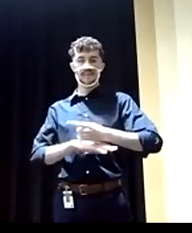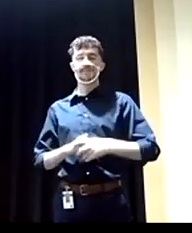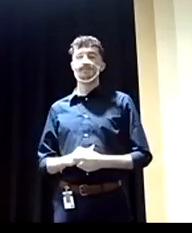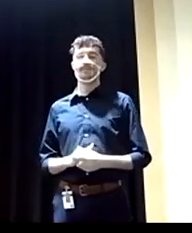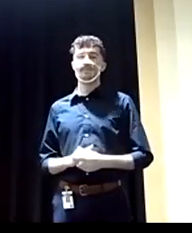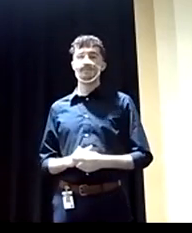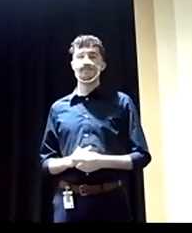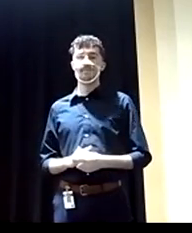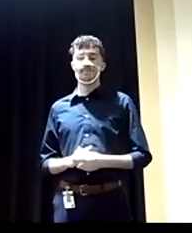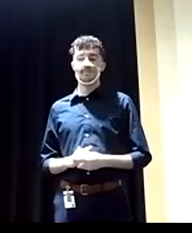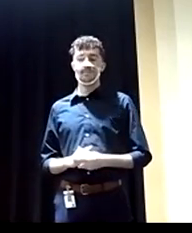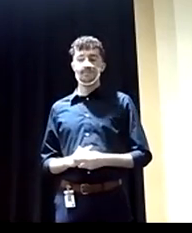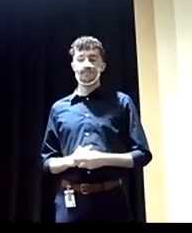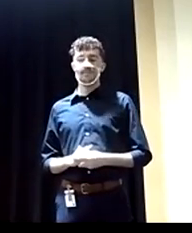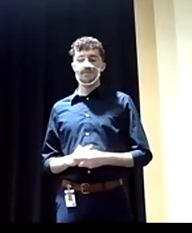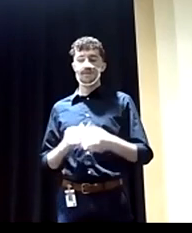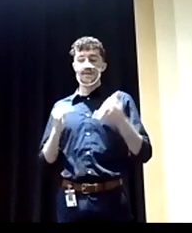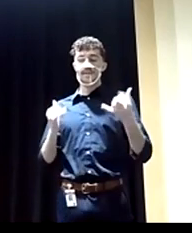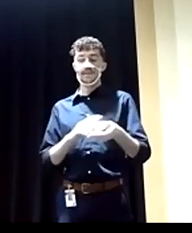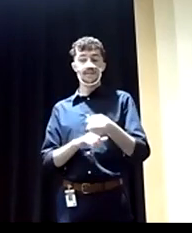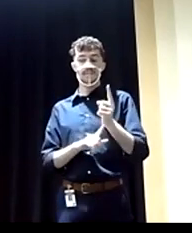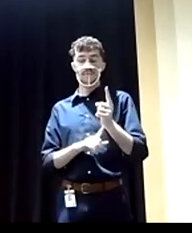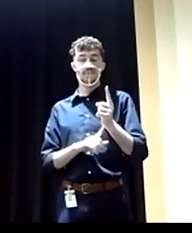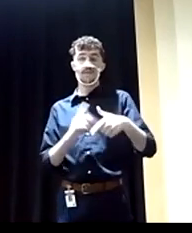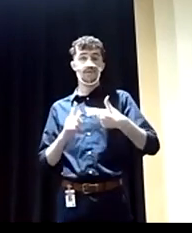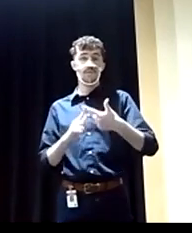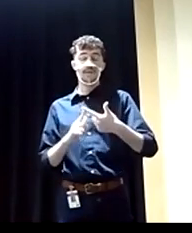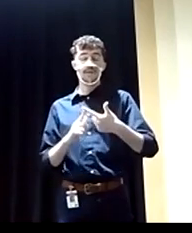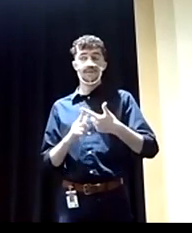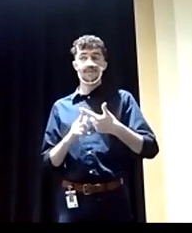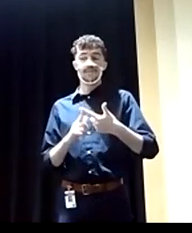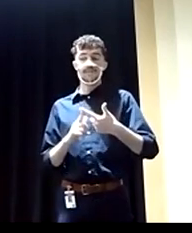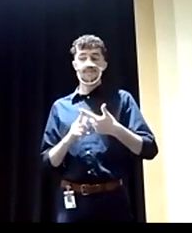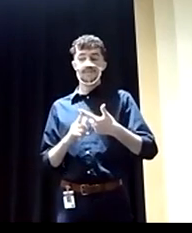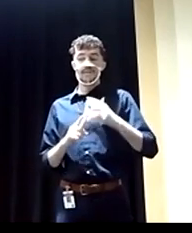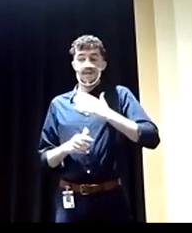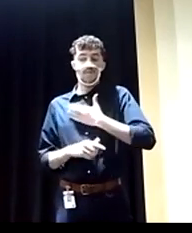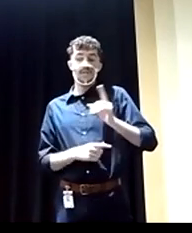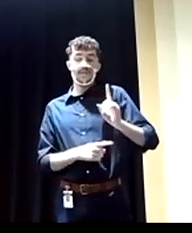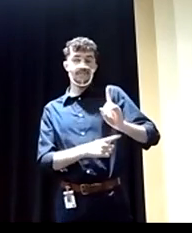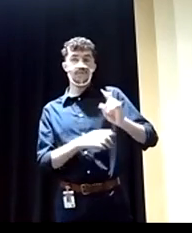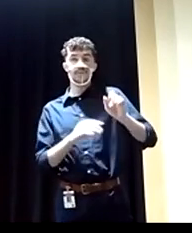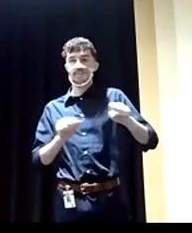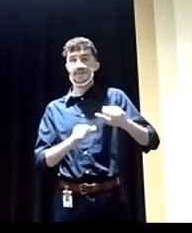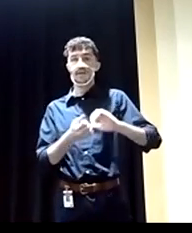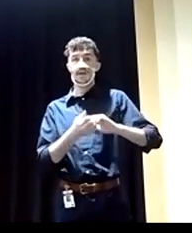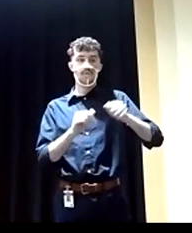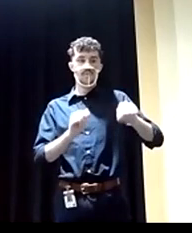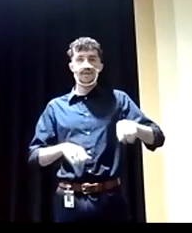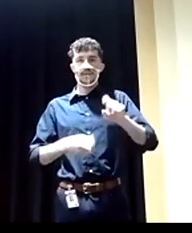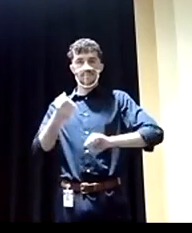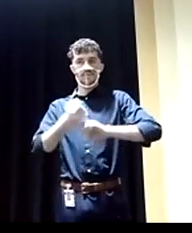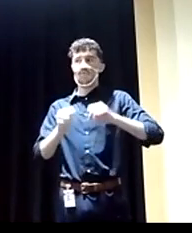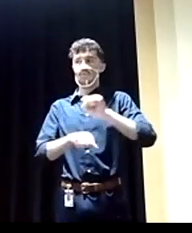This is a moment where, frankly, our democracy's ability to deliver for working people is